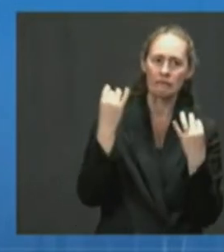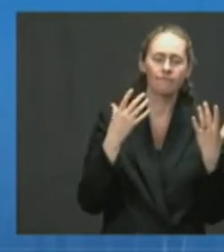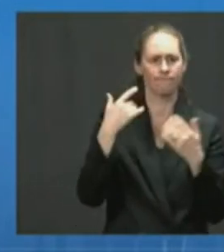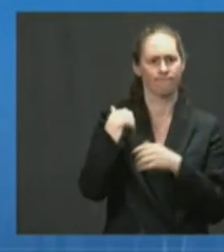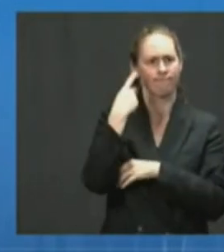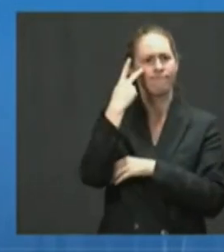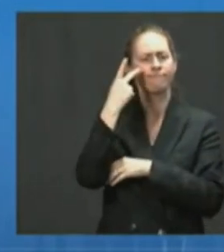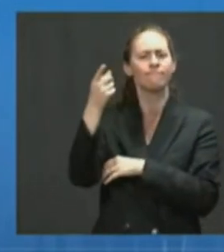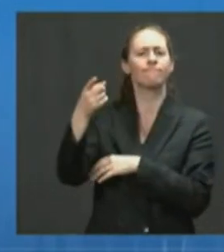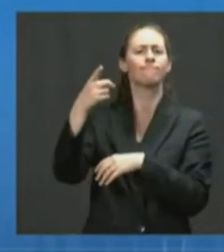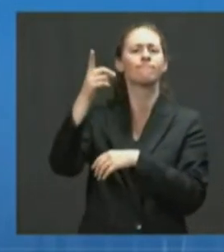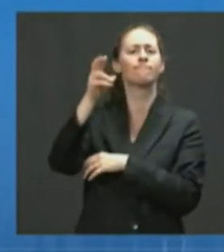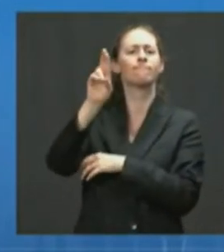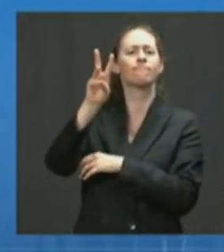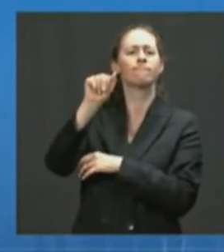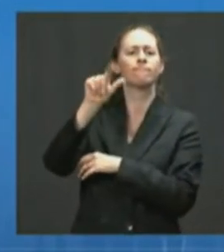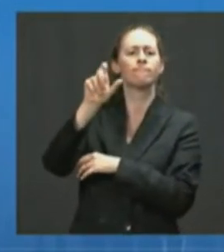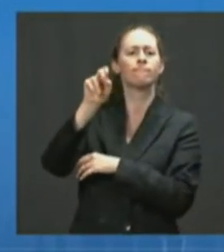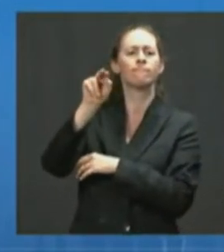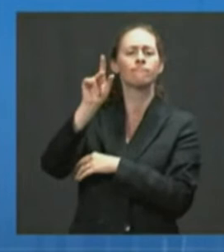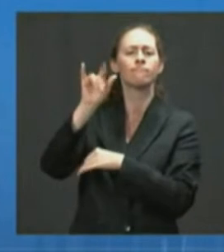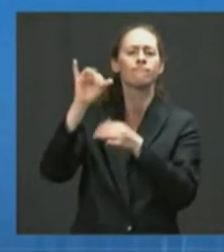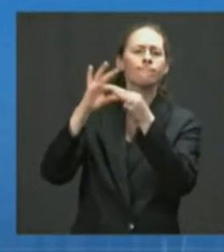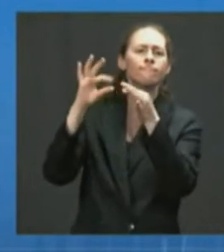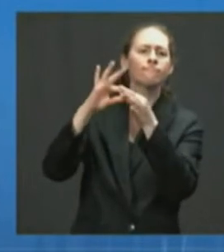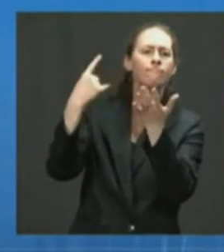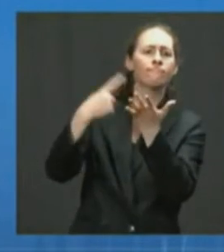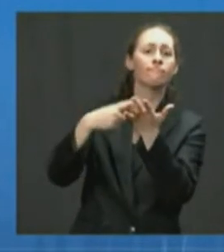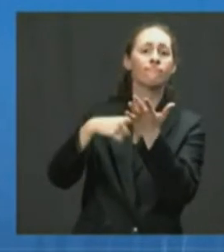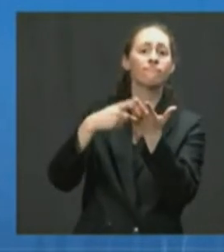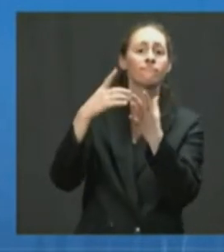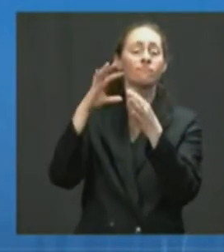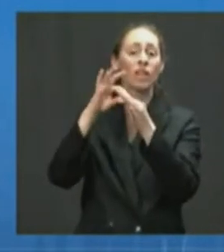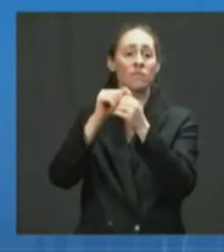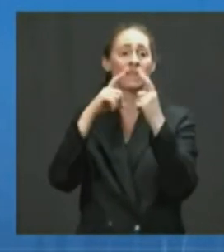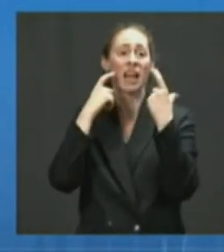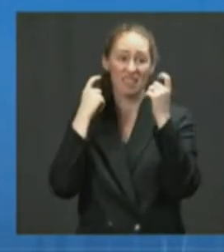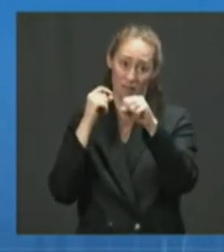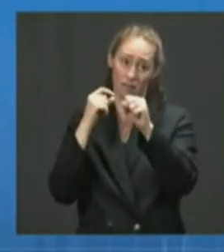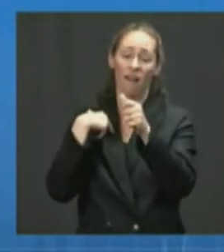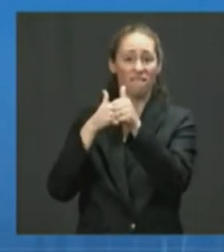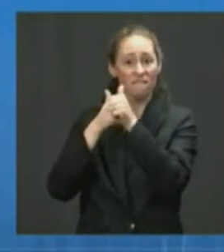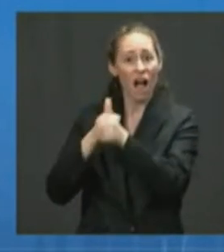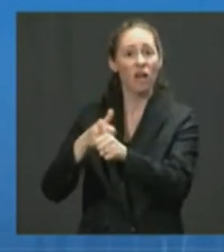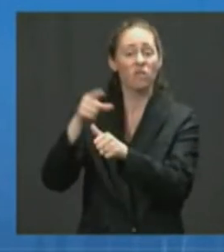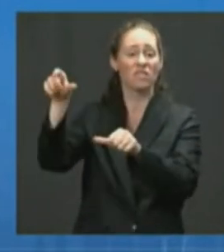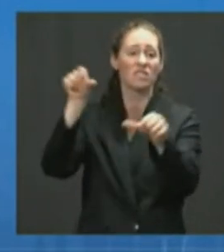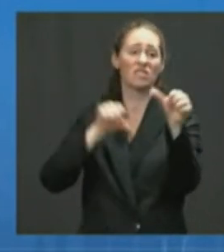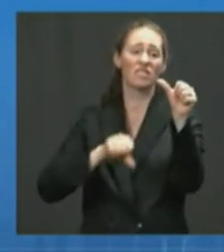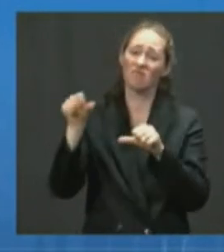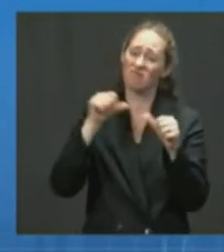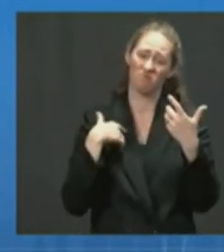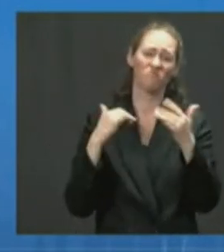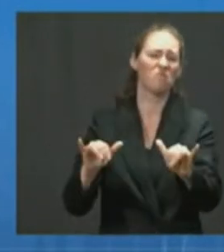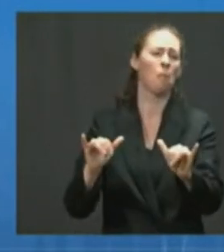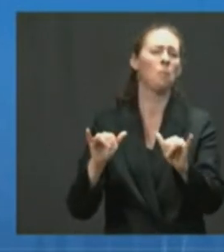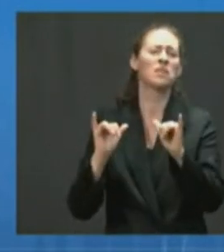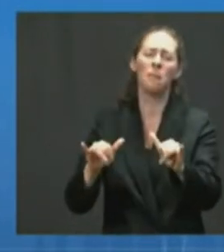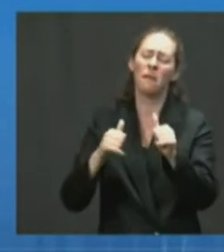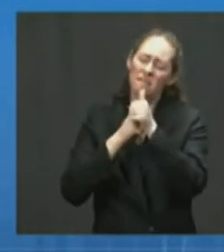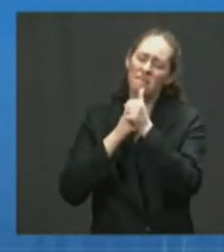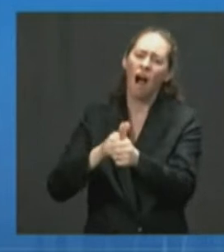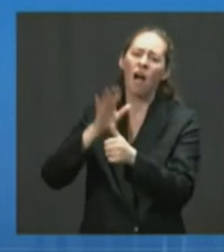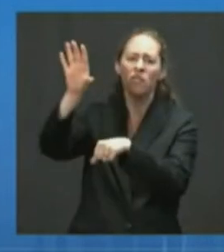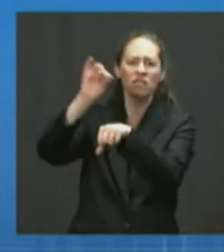and that's where we are. We will follow the science and public health guidance is made by